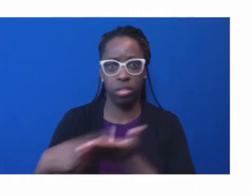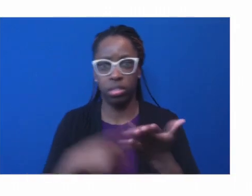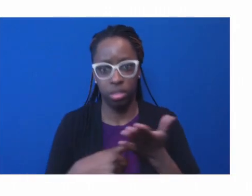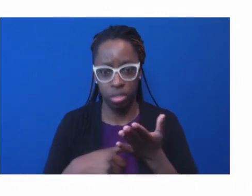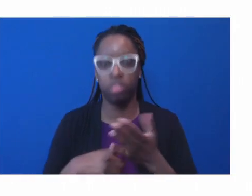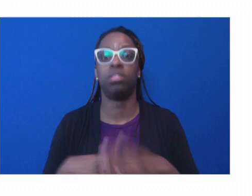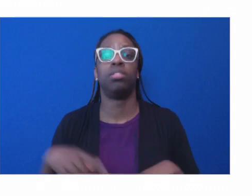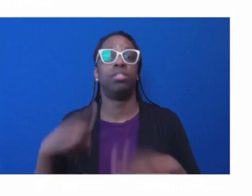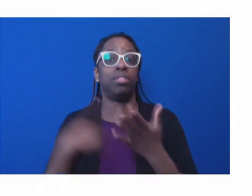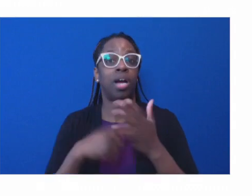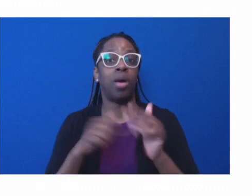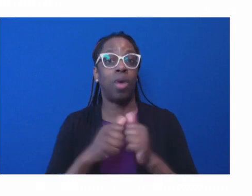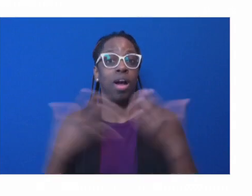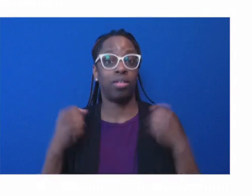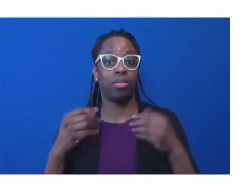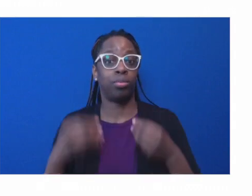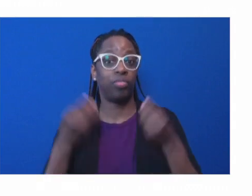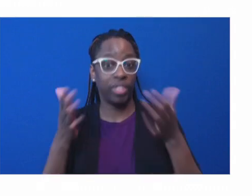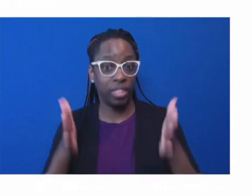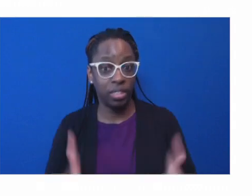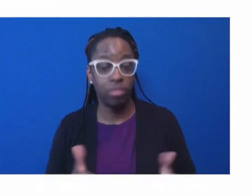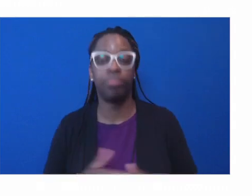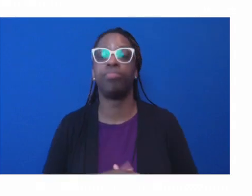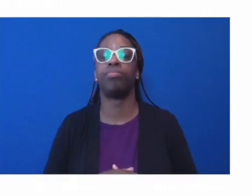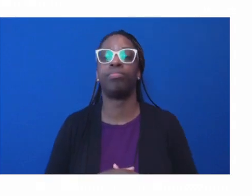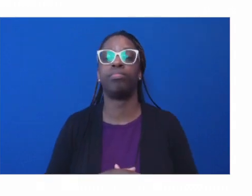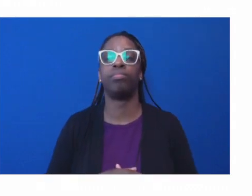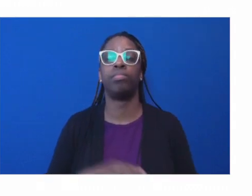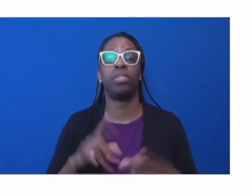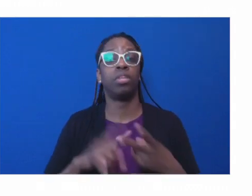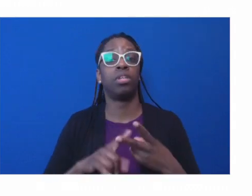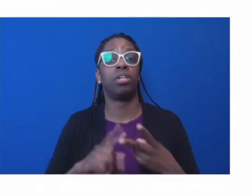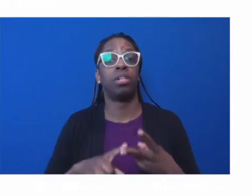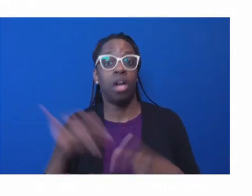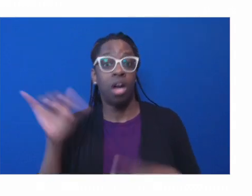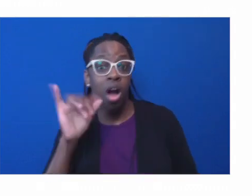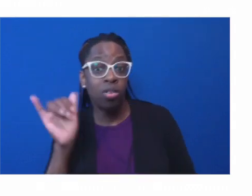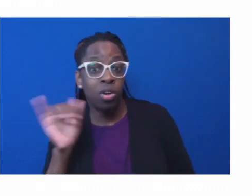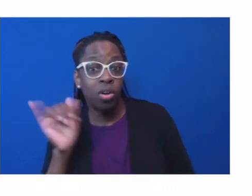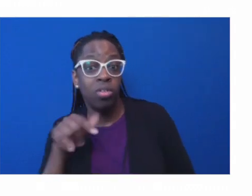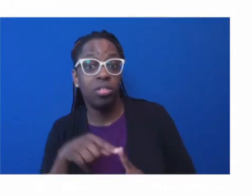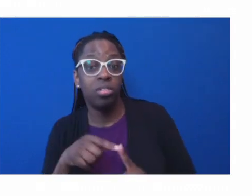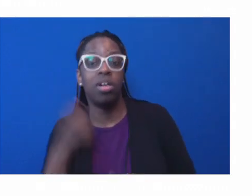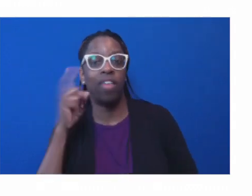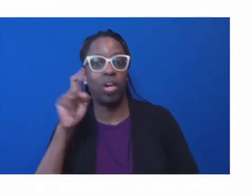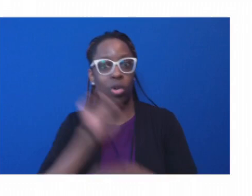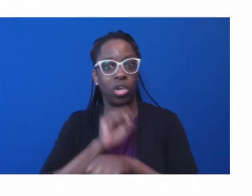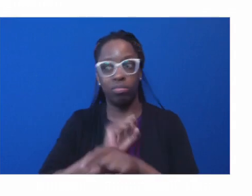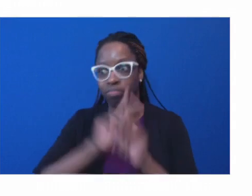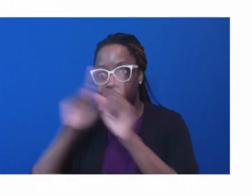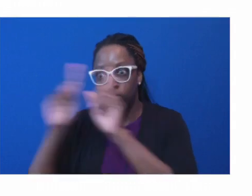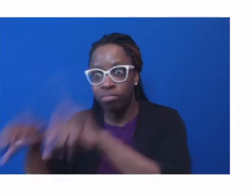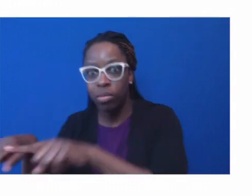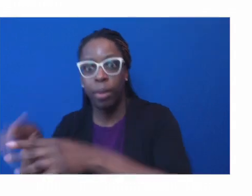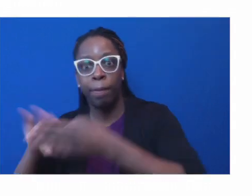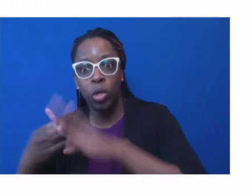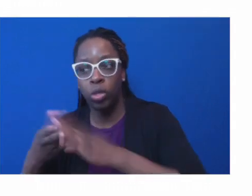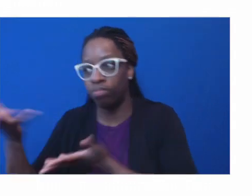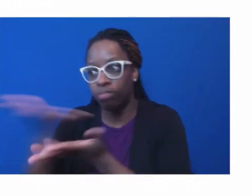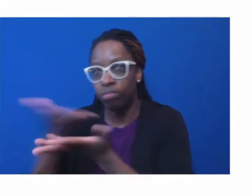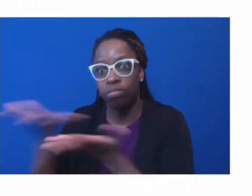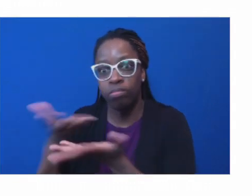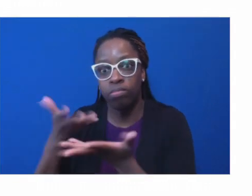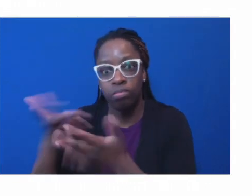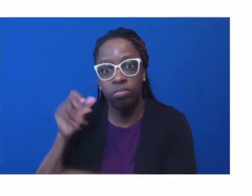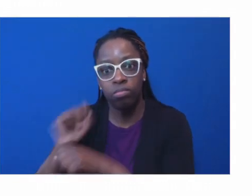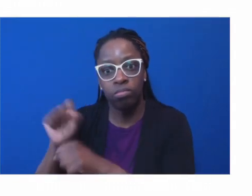our caravan efforts, which really these mobile units to be able to go and reach people where they are in the actual neighborhoods where they are. So we